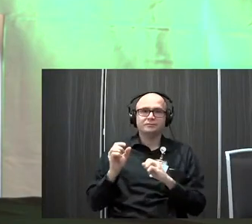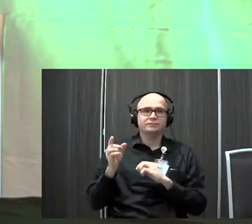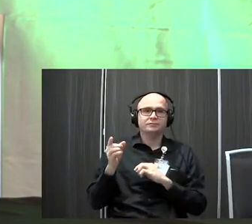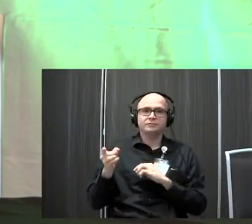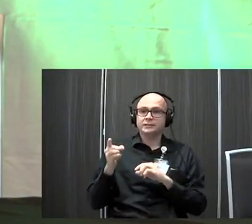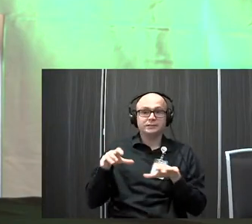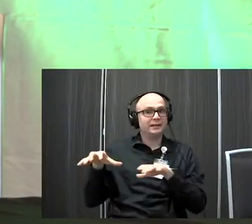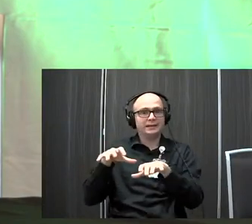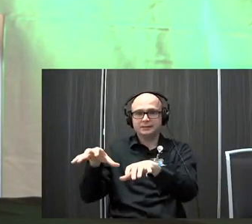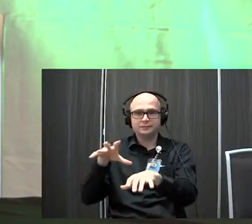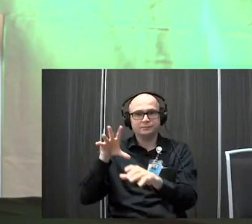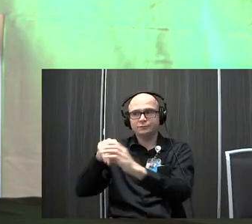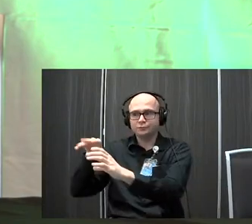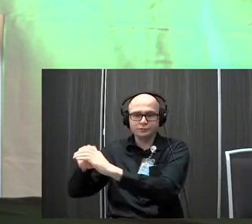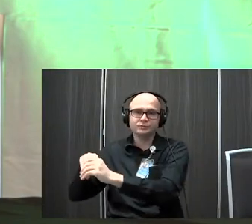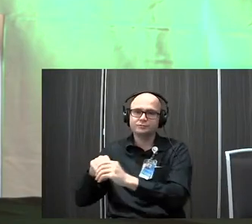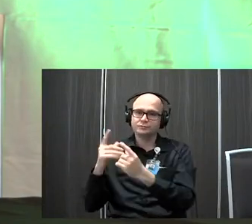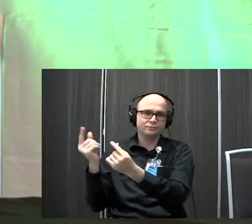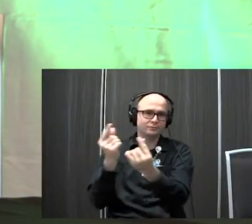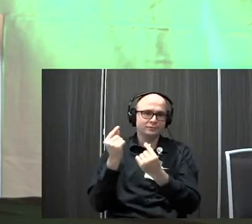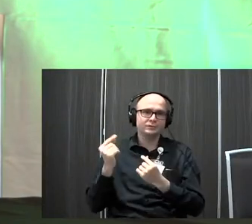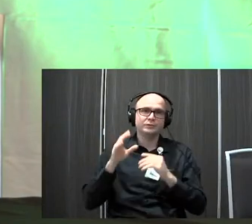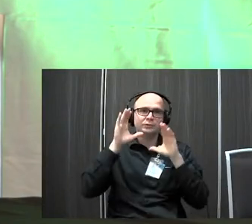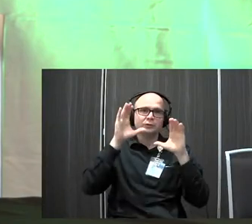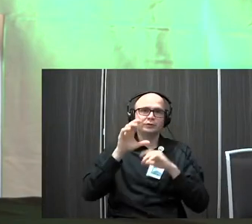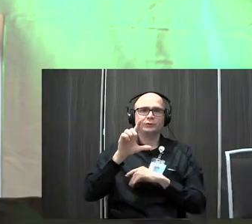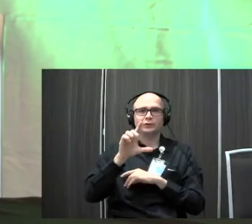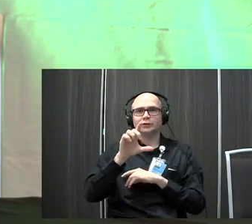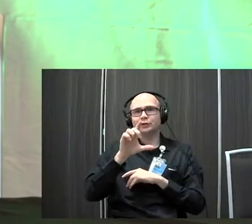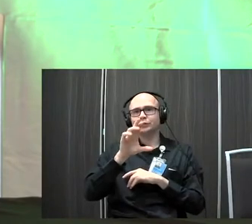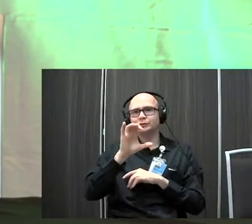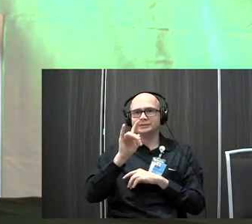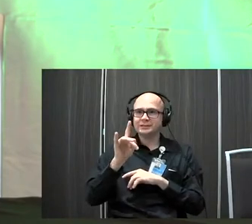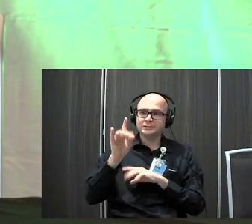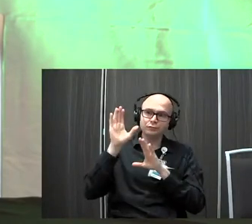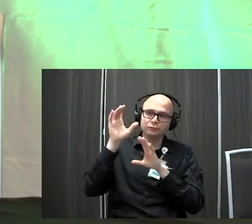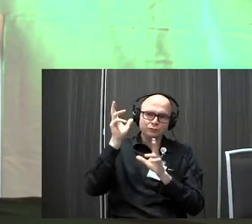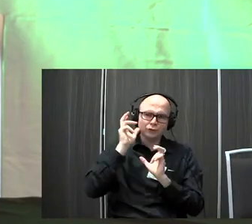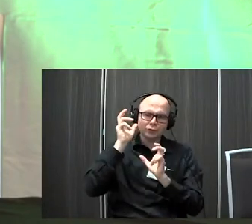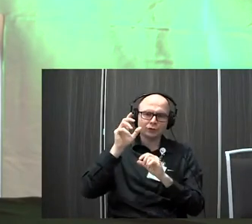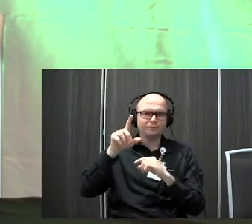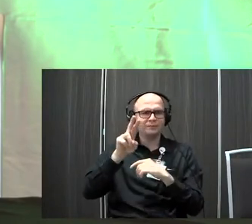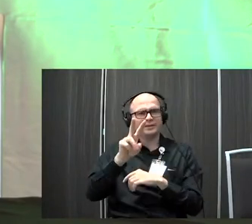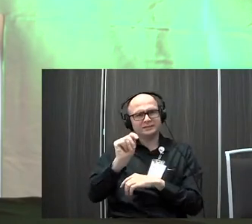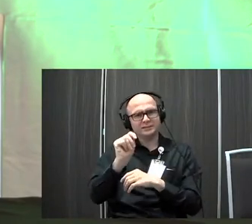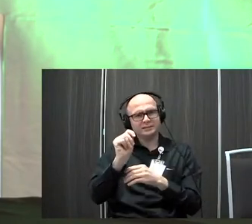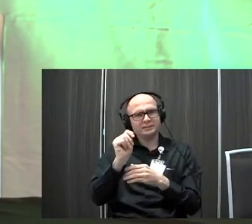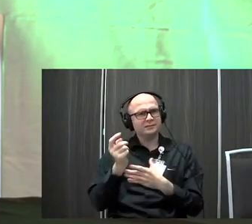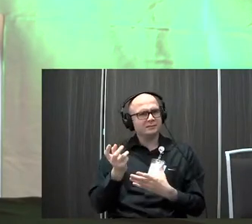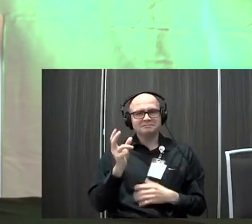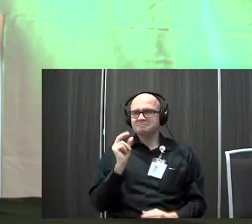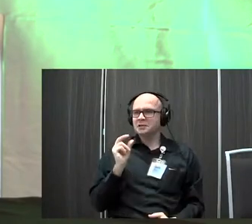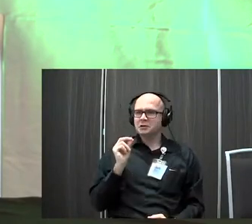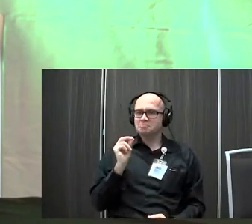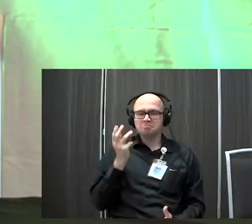active little boy. Um, so the wonderful Lucy said, Hey, have you heard about vestibular therapy? And I was like, no.